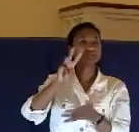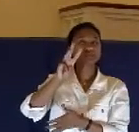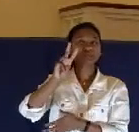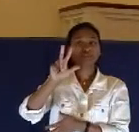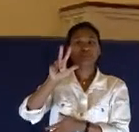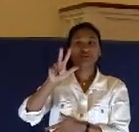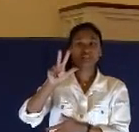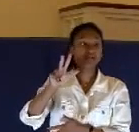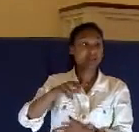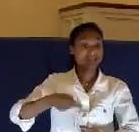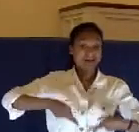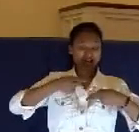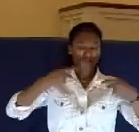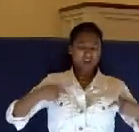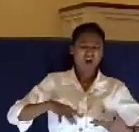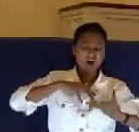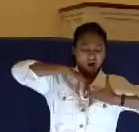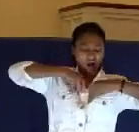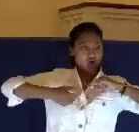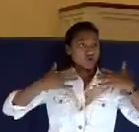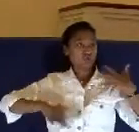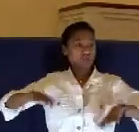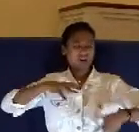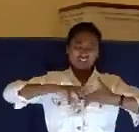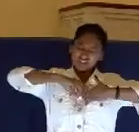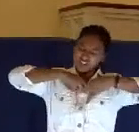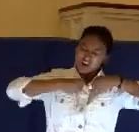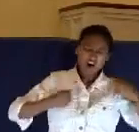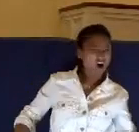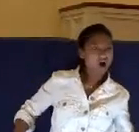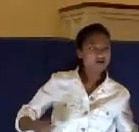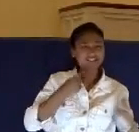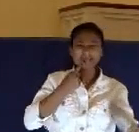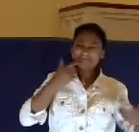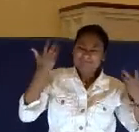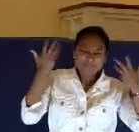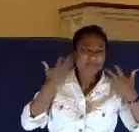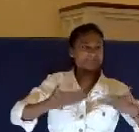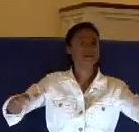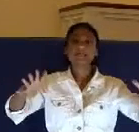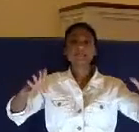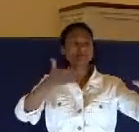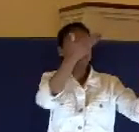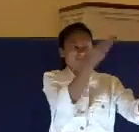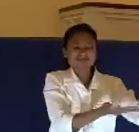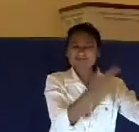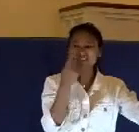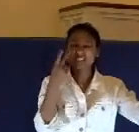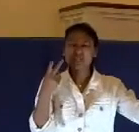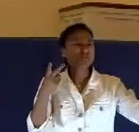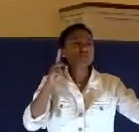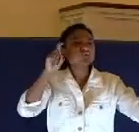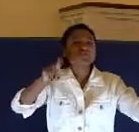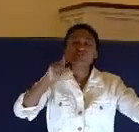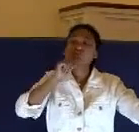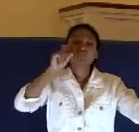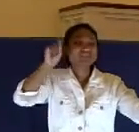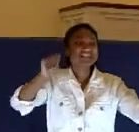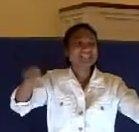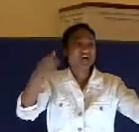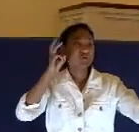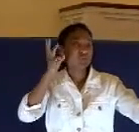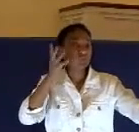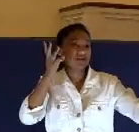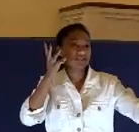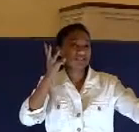high priest ran his clothes and said, what need we any further witnesses? Ye have heard the blasphemy.